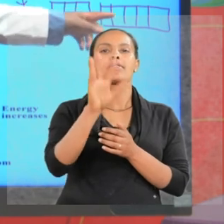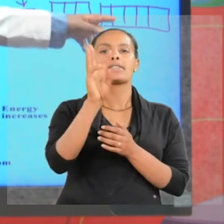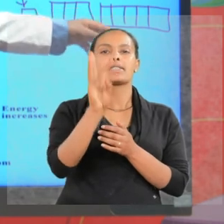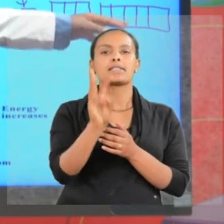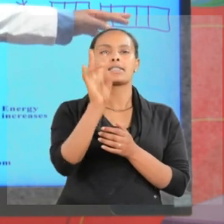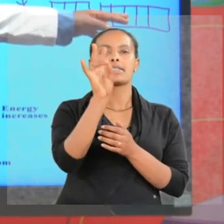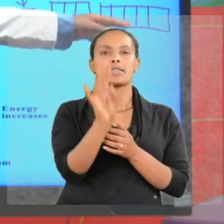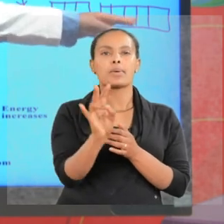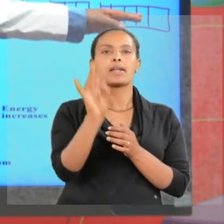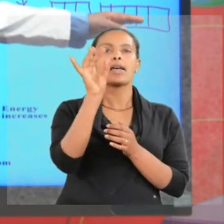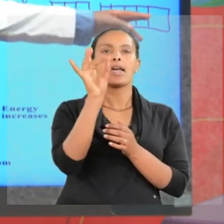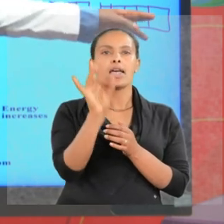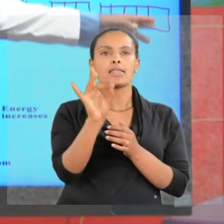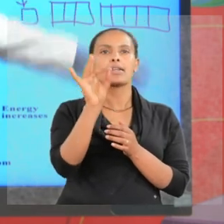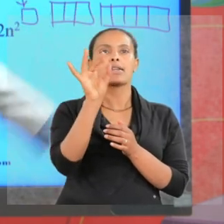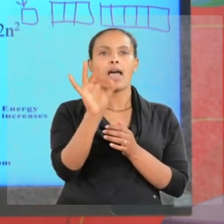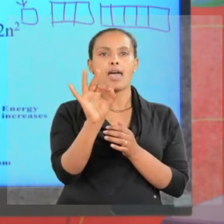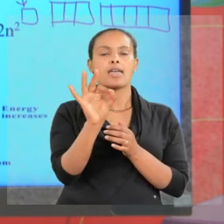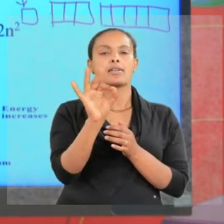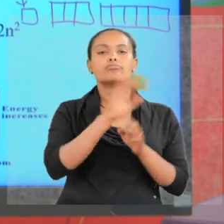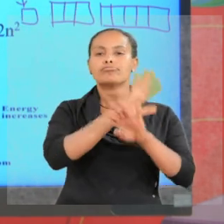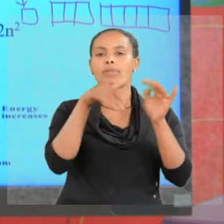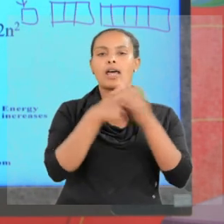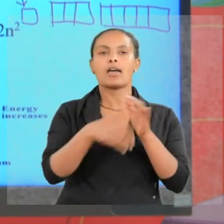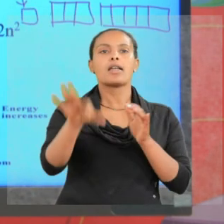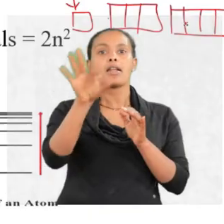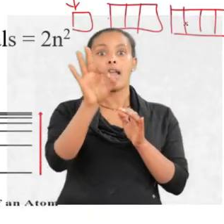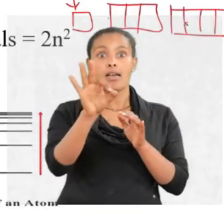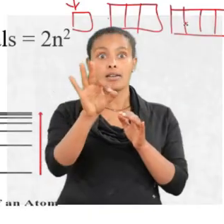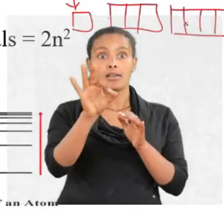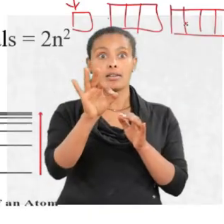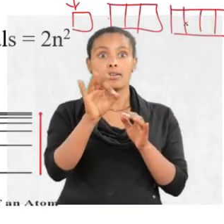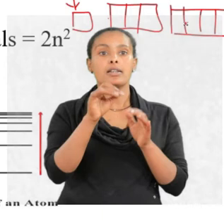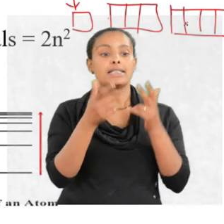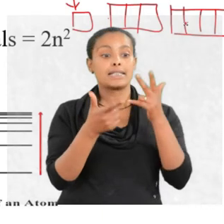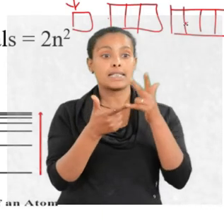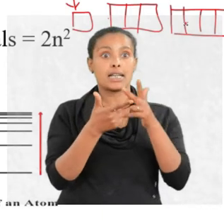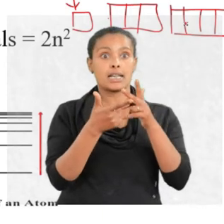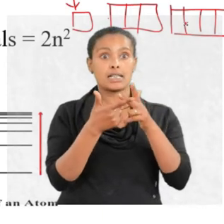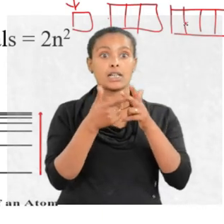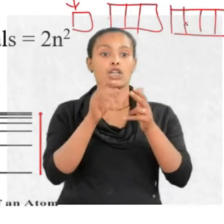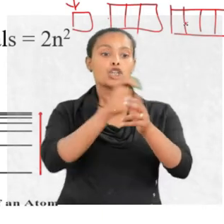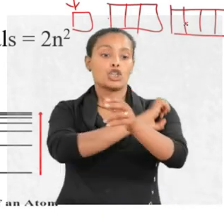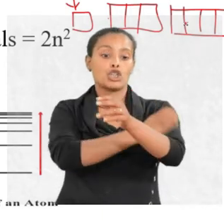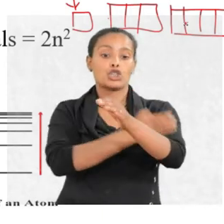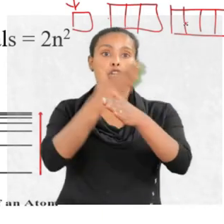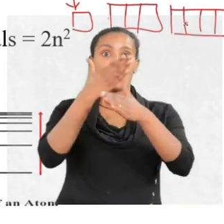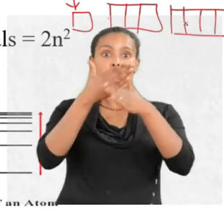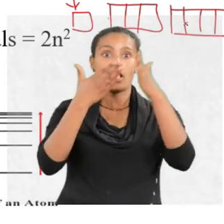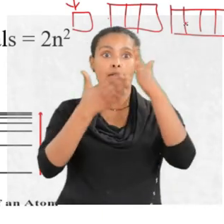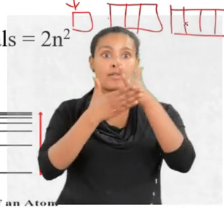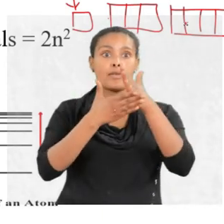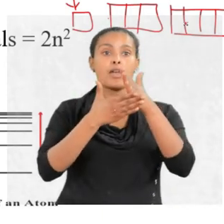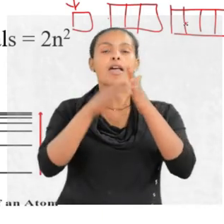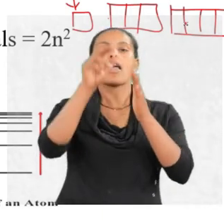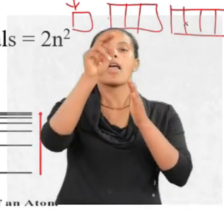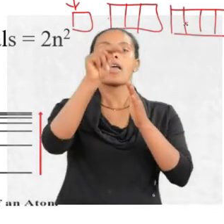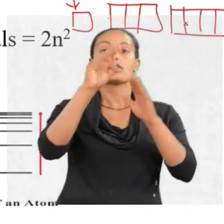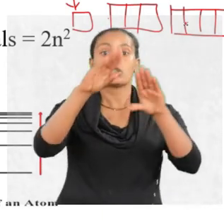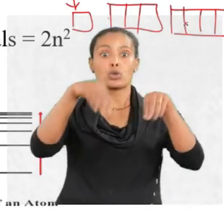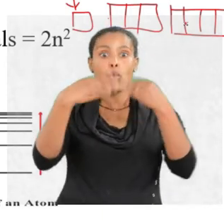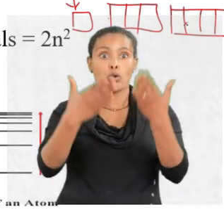five, six, seven, eight, nine. Therefore, the third energy level, n equals to stream,